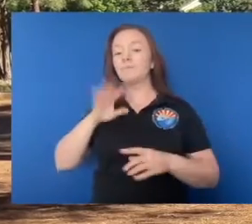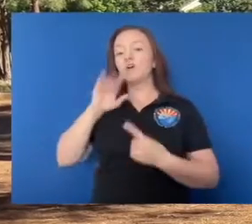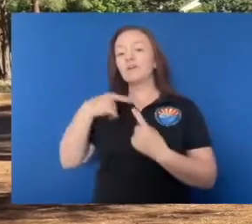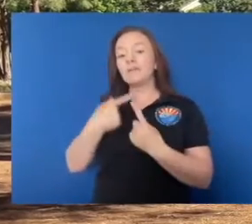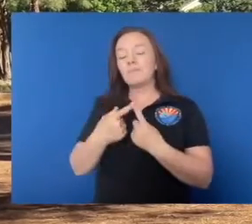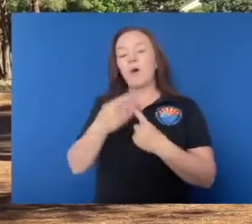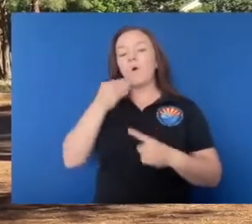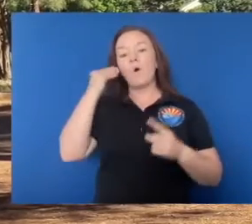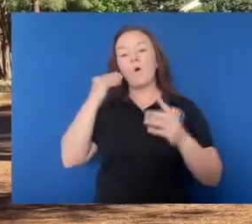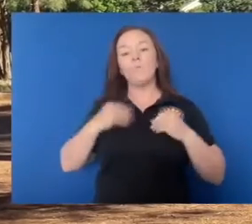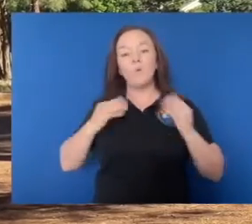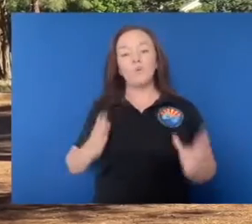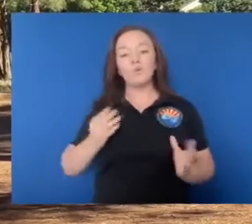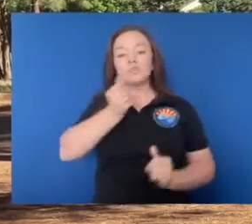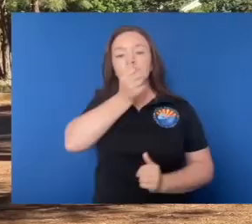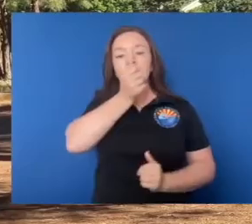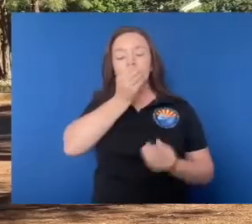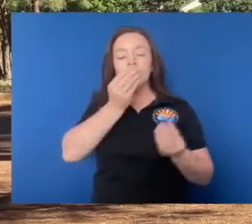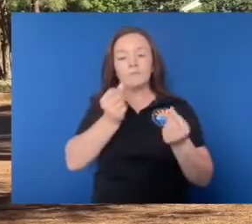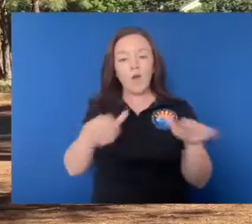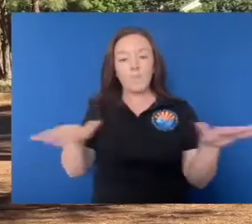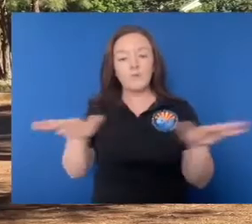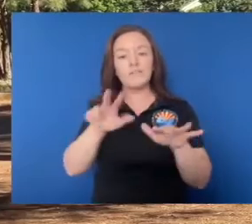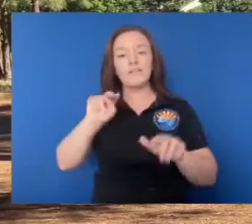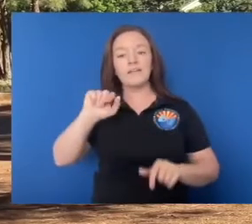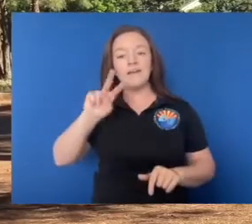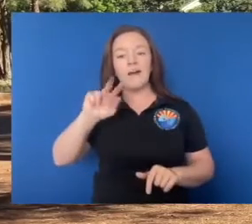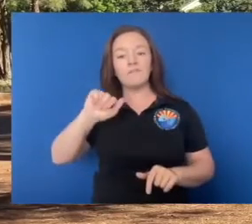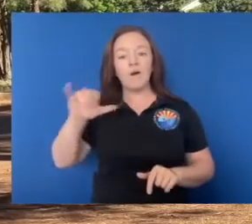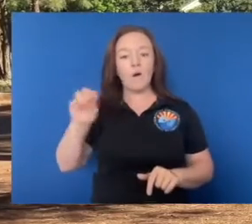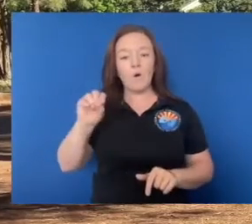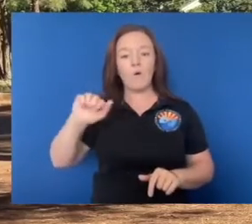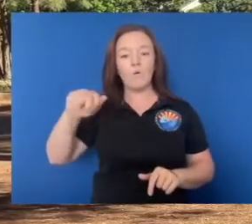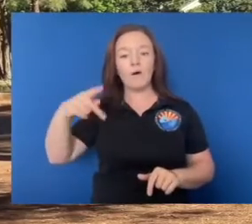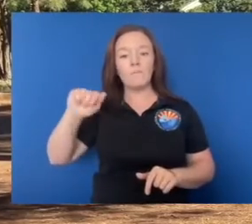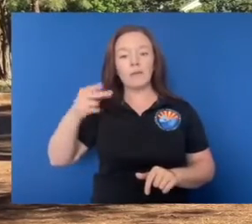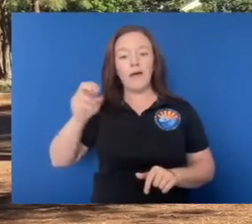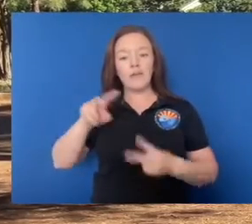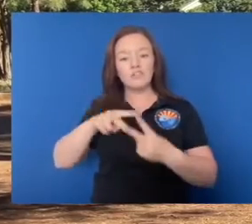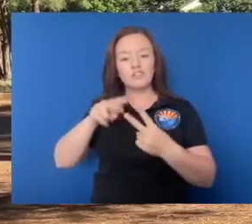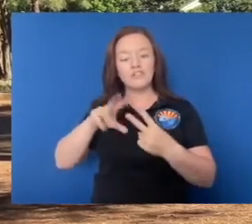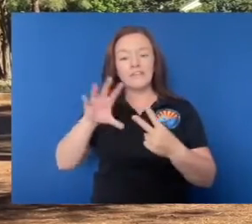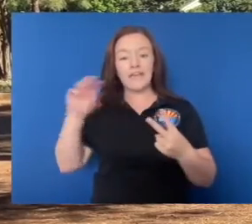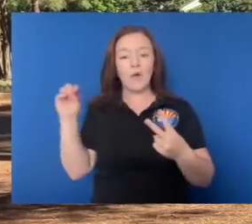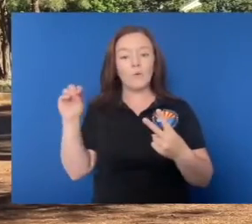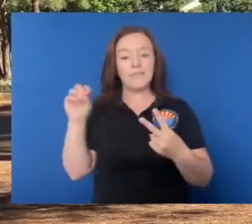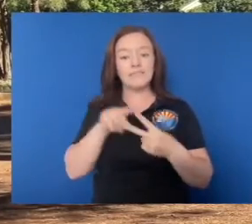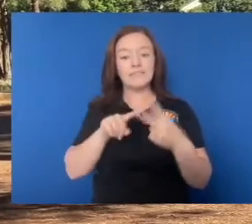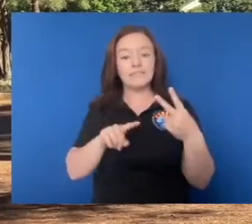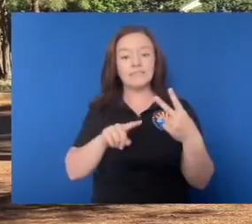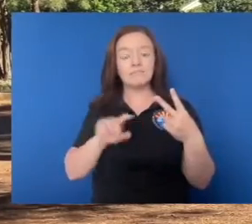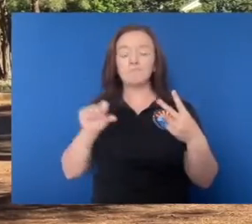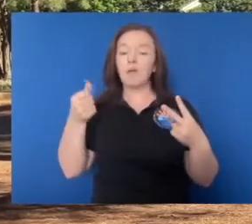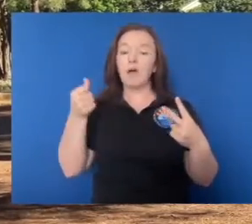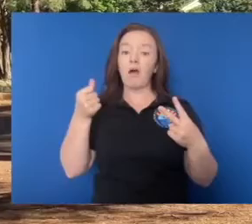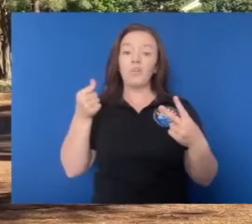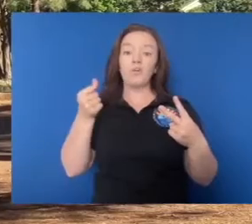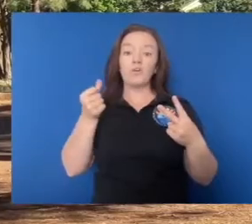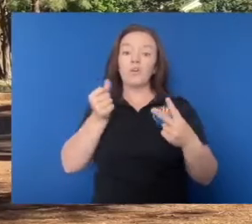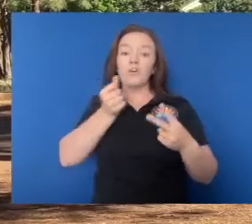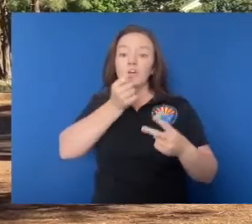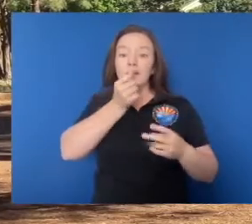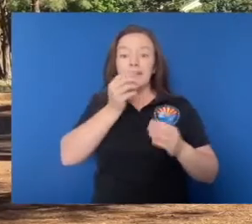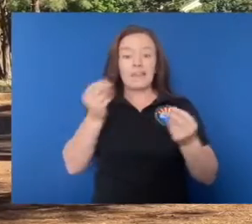talking about homeowners and private property and in and around Navajo and Apache counties. There's other territories out there